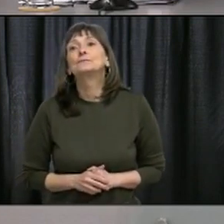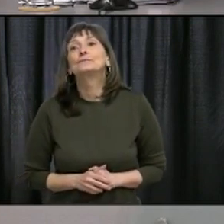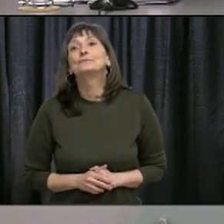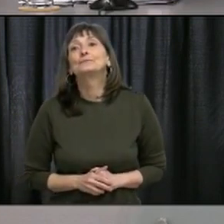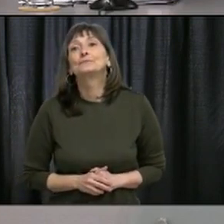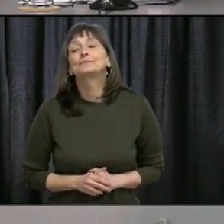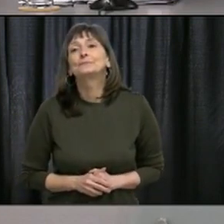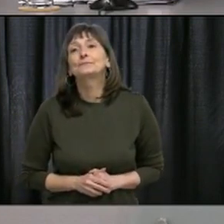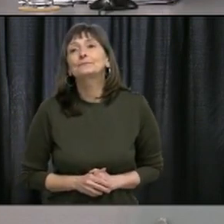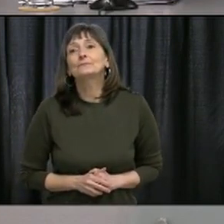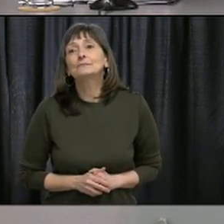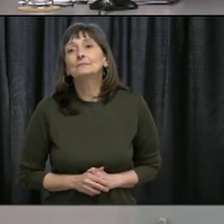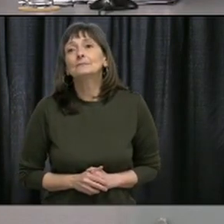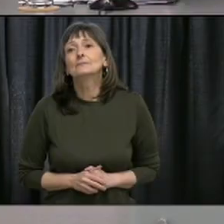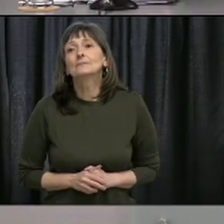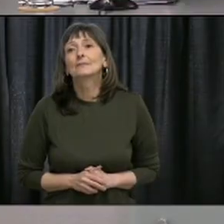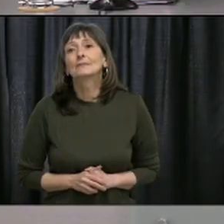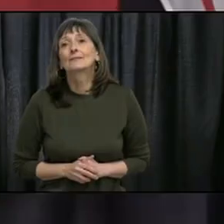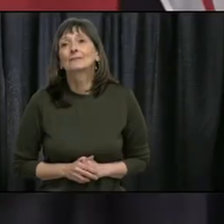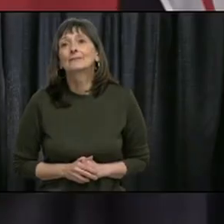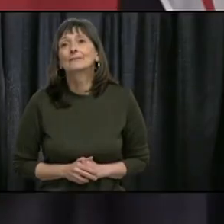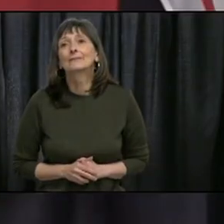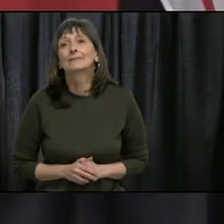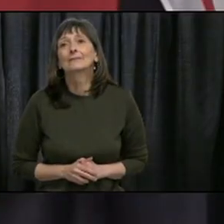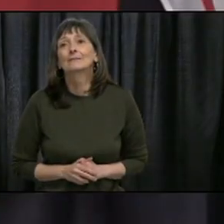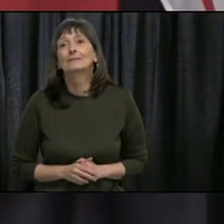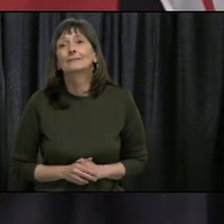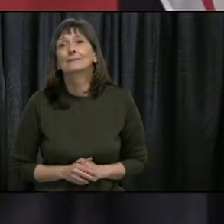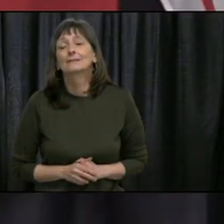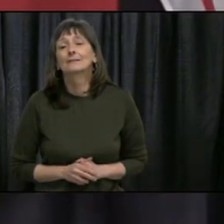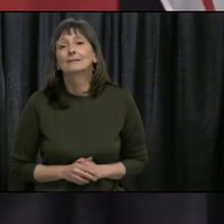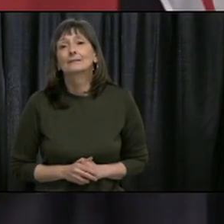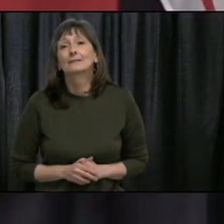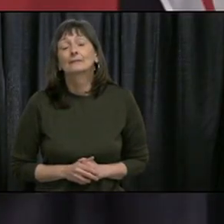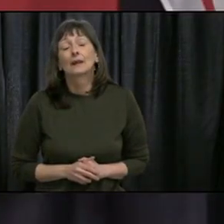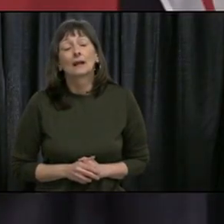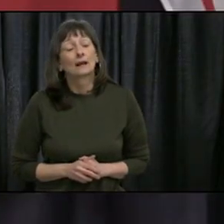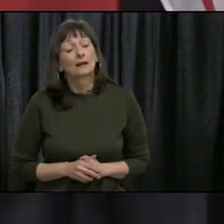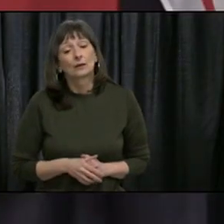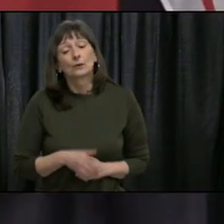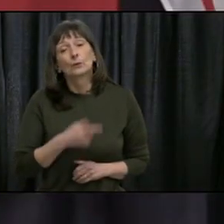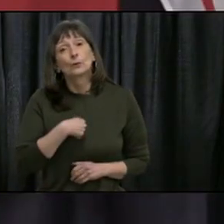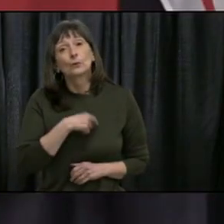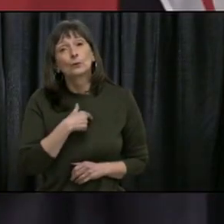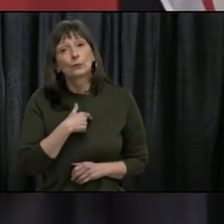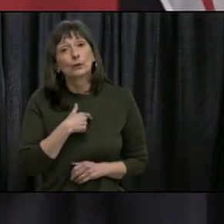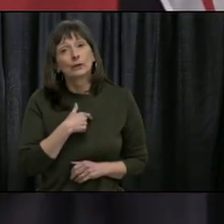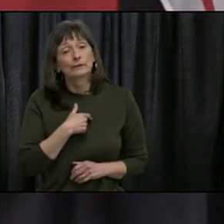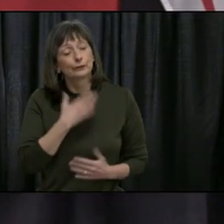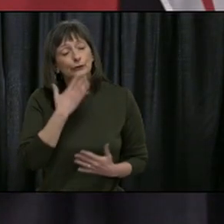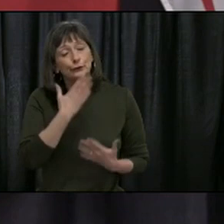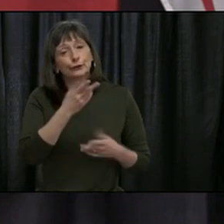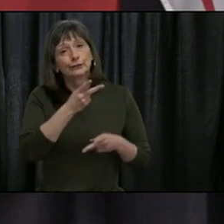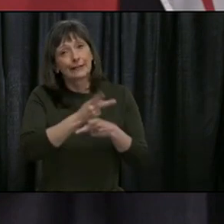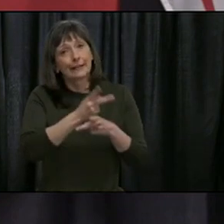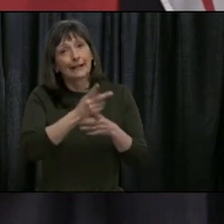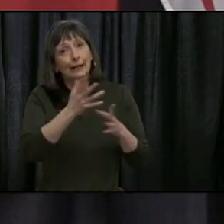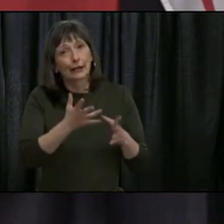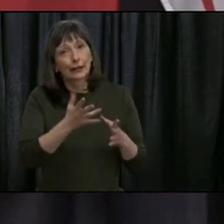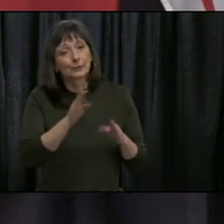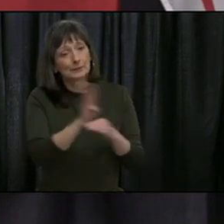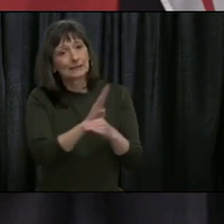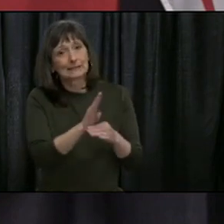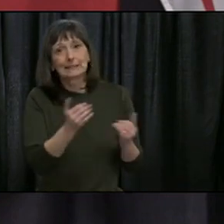expecting that to go smoothly? Well, first of all, I want to say that we have a large group of real good daycare operators